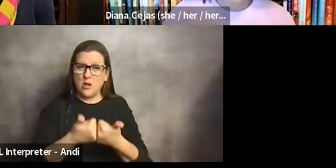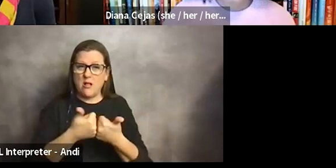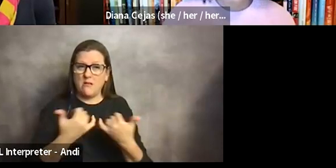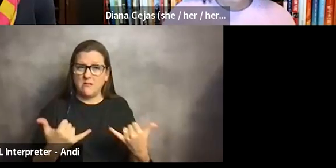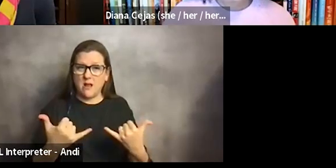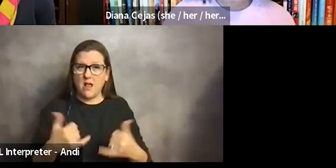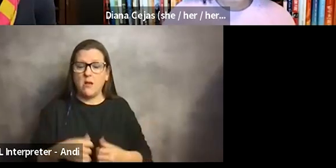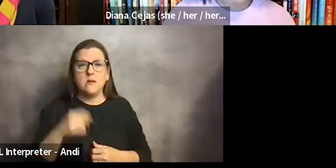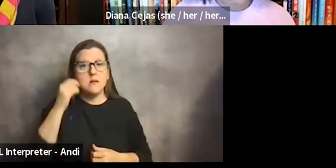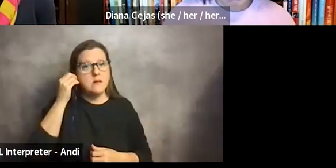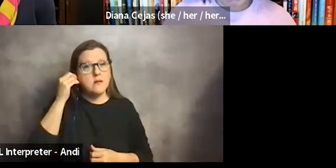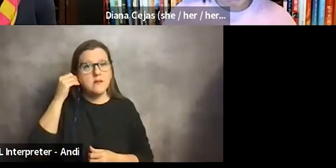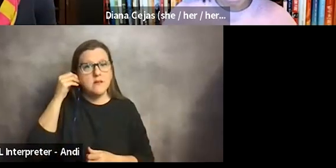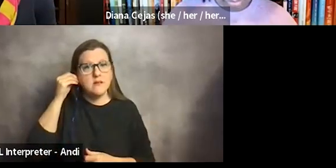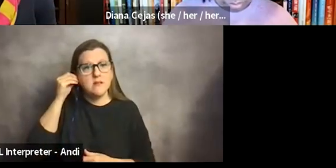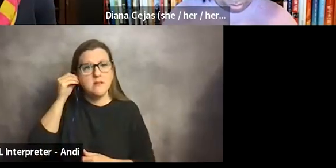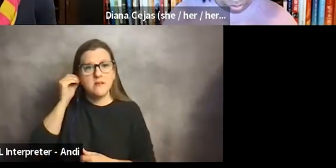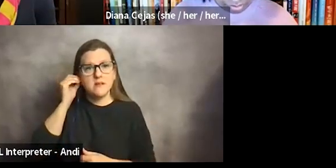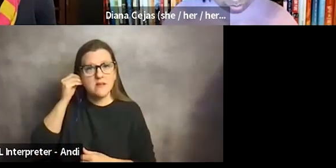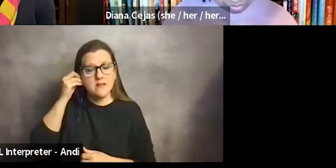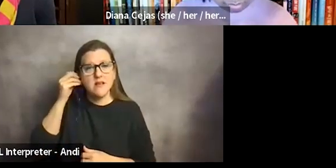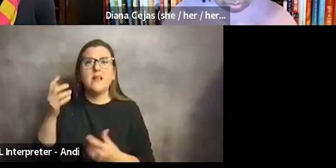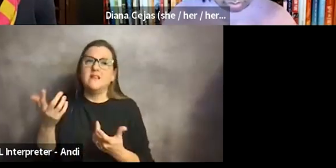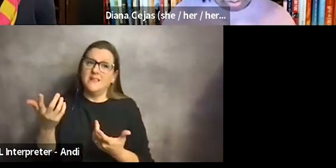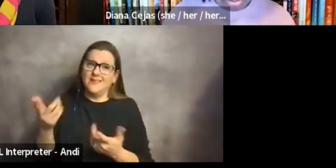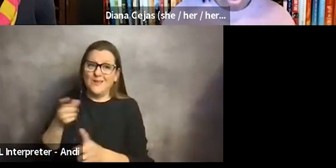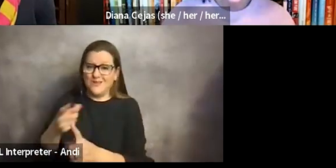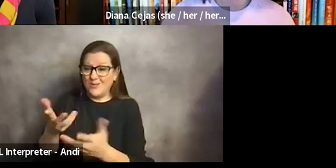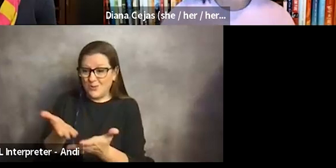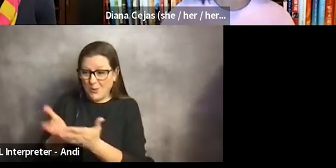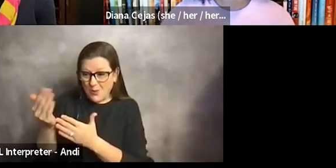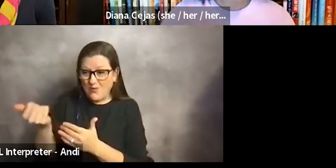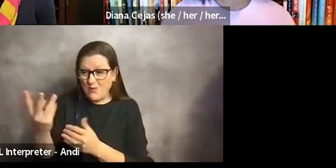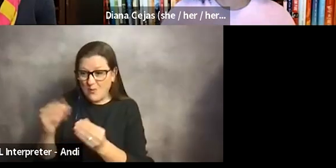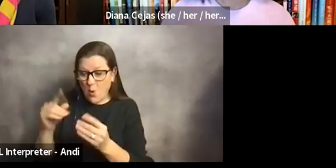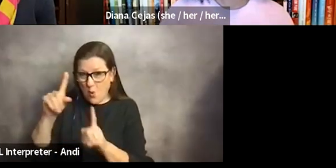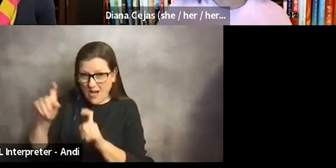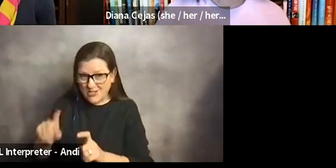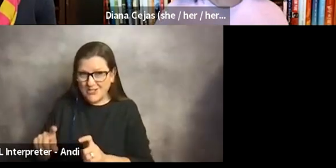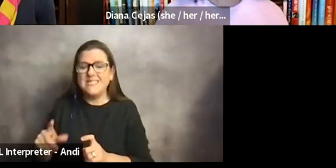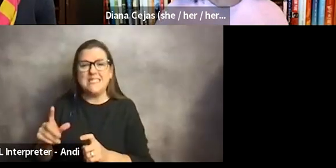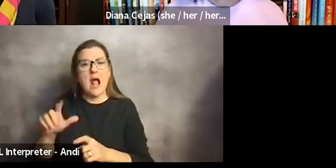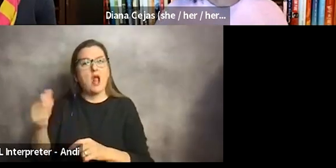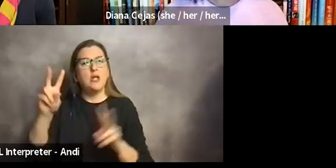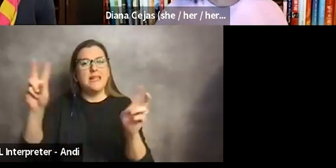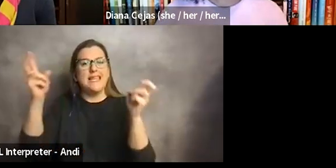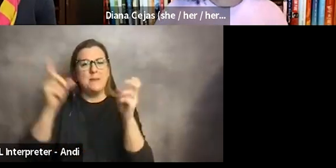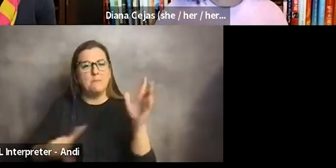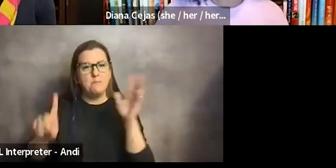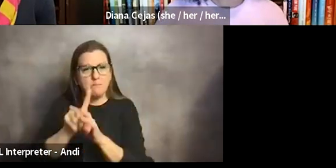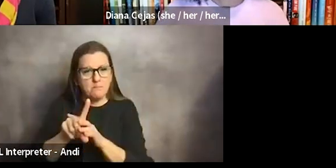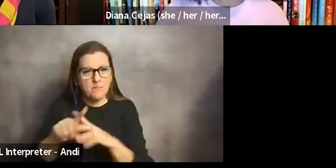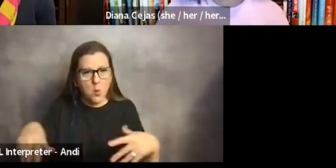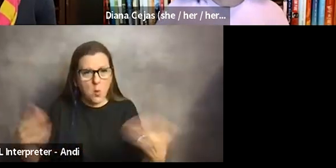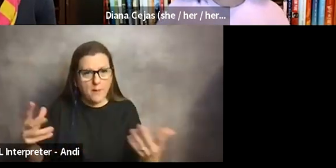So in an effort to get through some more questions, there's another theme that popped out as I'm reading through these questions. And that